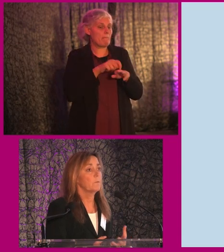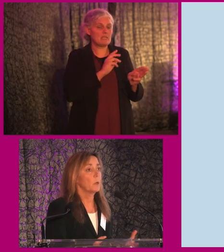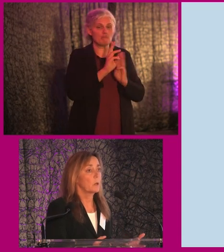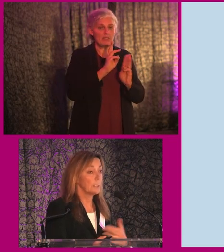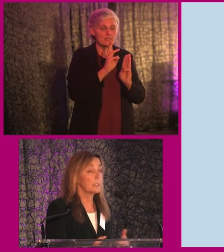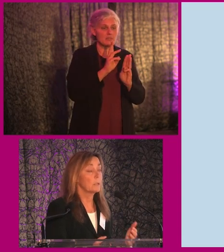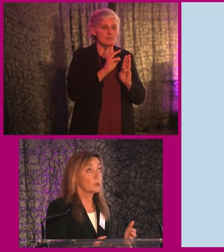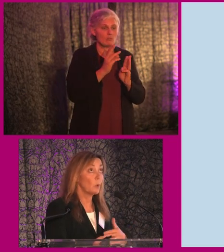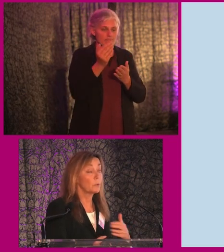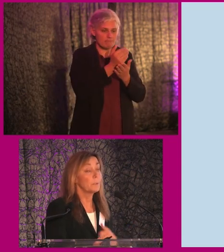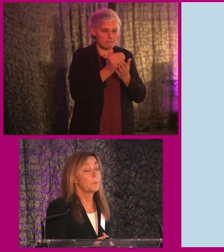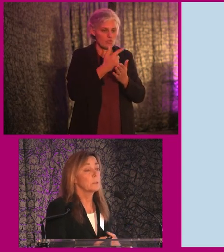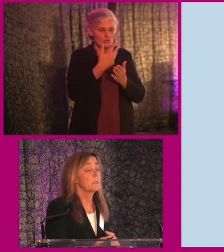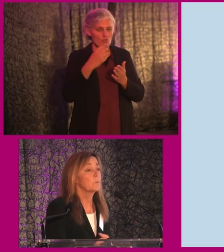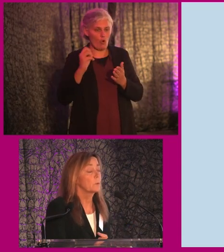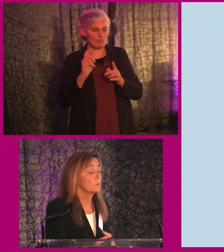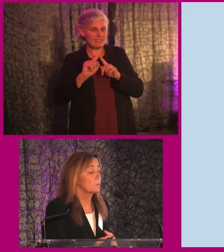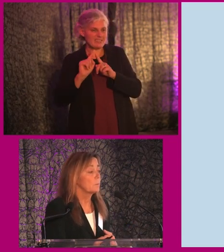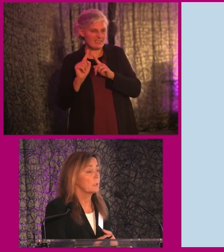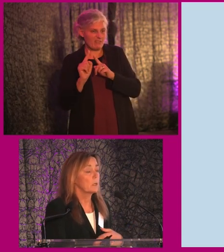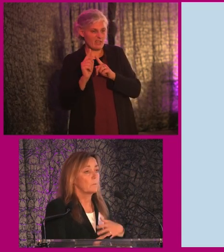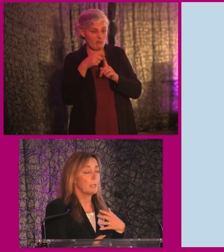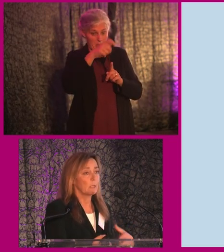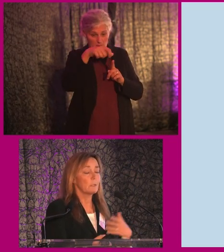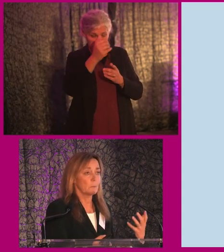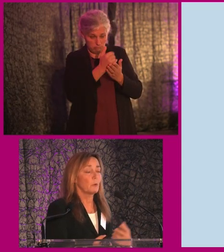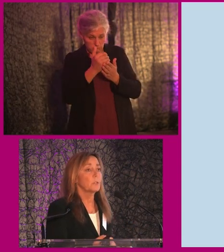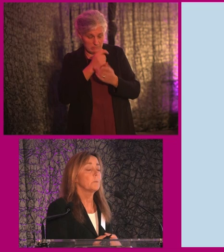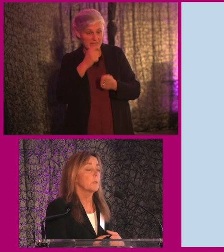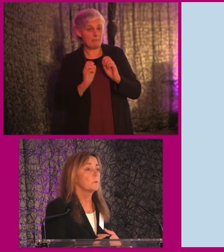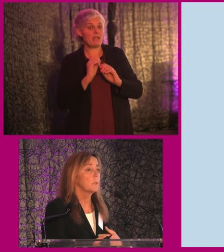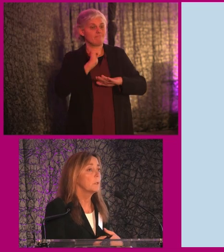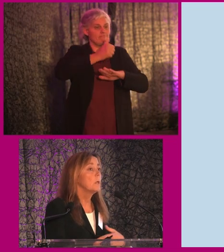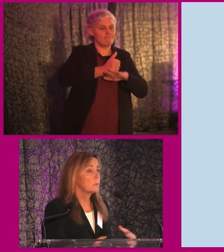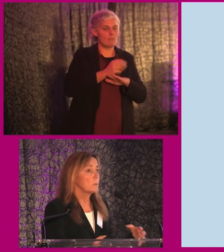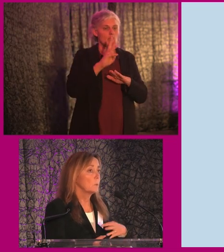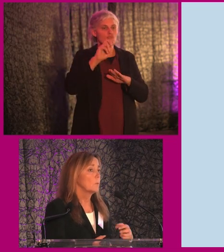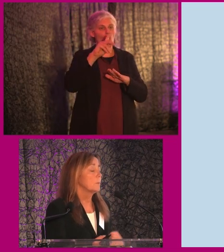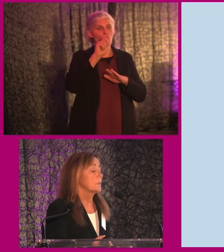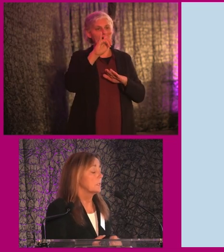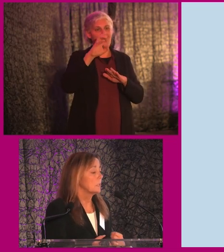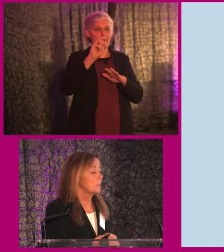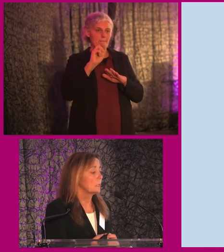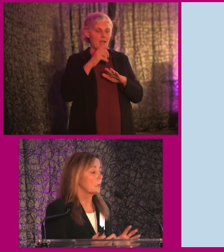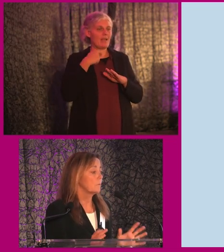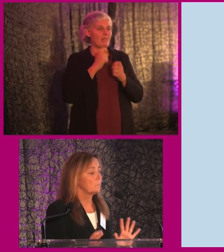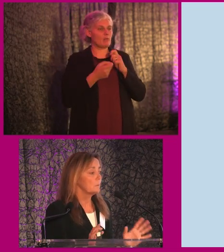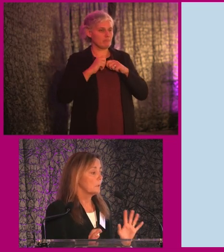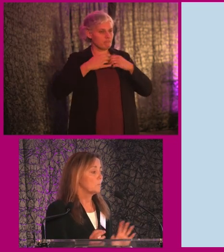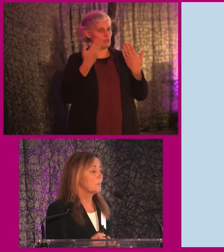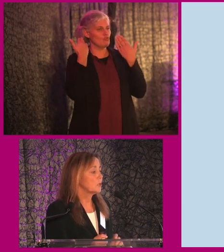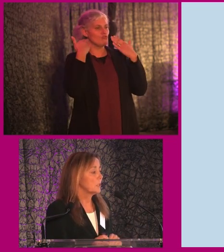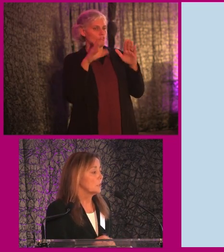we are collecting 200 best practices from across Europe and kind of making these prototypes out of them. So they will all be presented in kind of